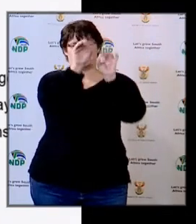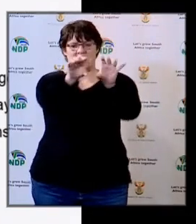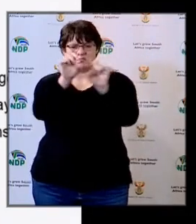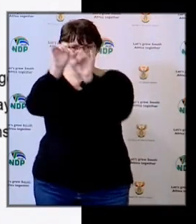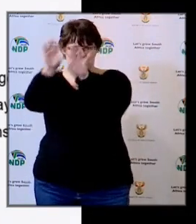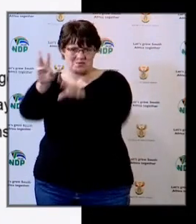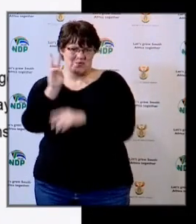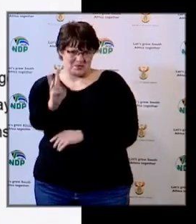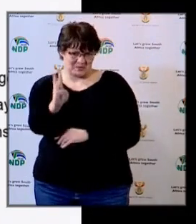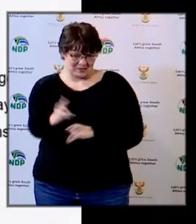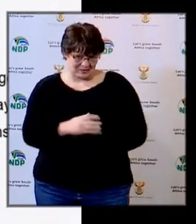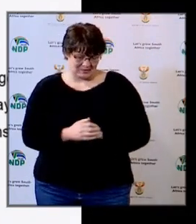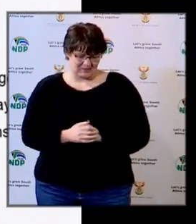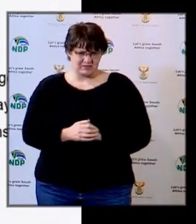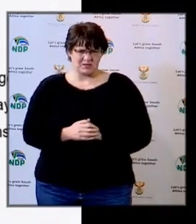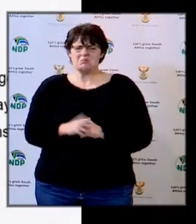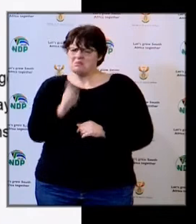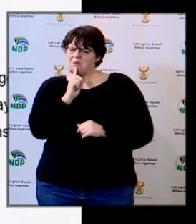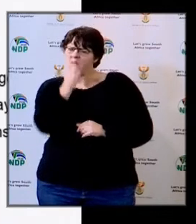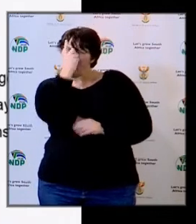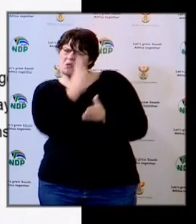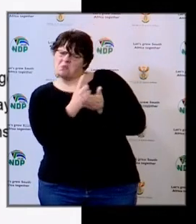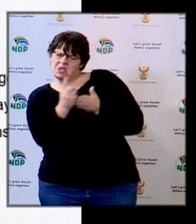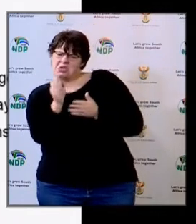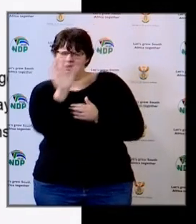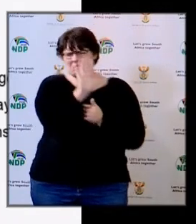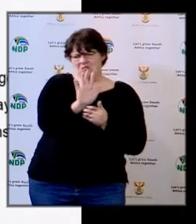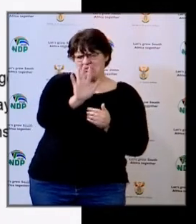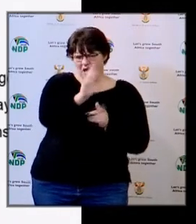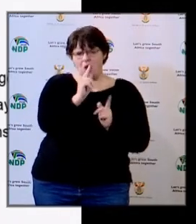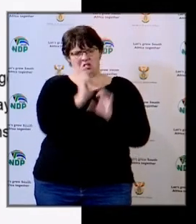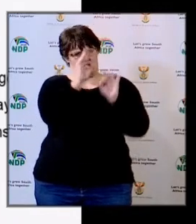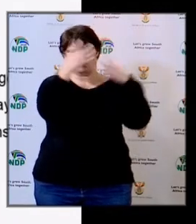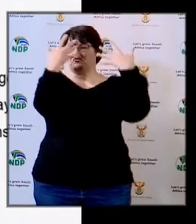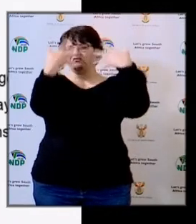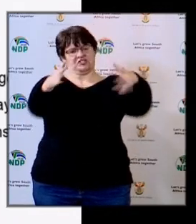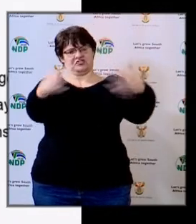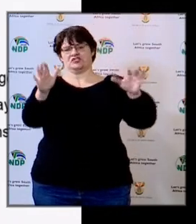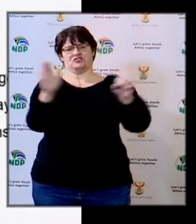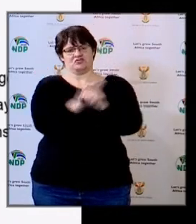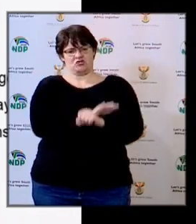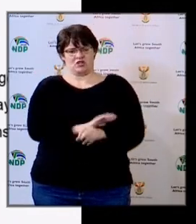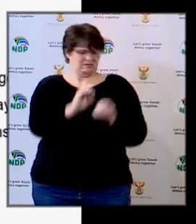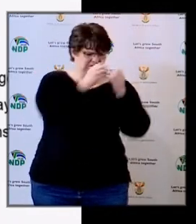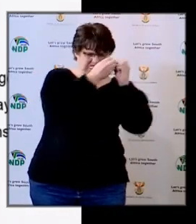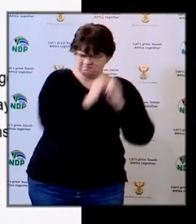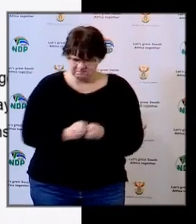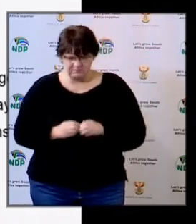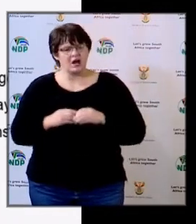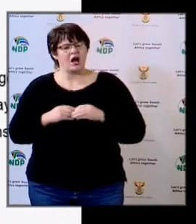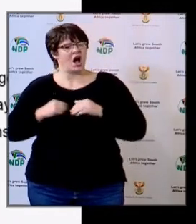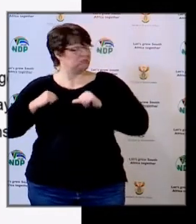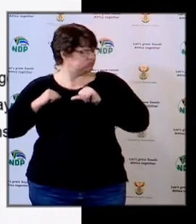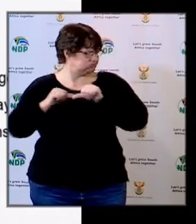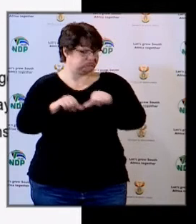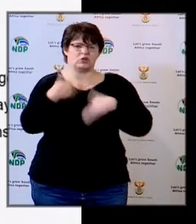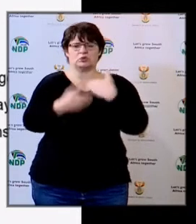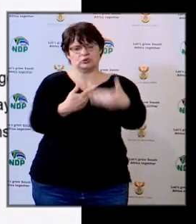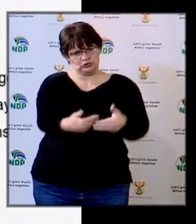that we're covering. We believe that in a week or so, that will be done. The installation will be ongoing.